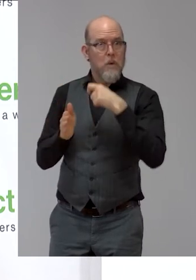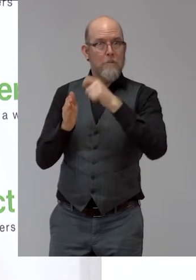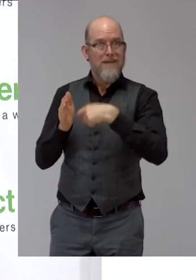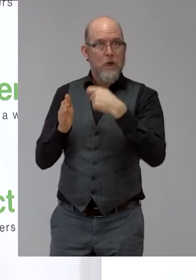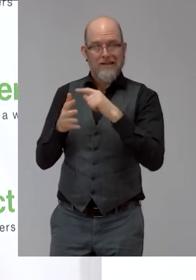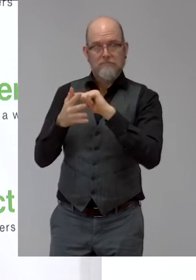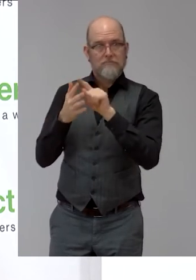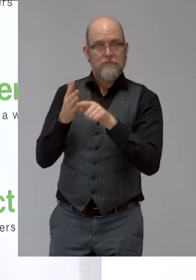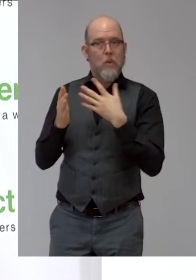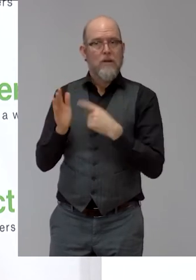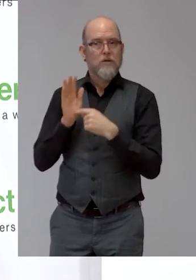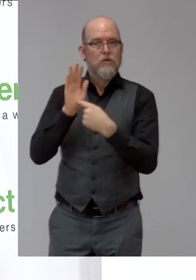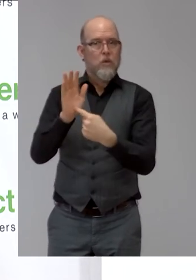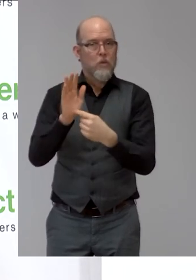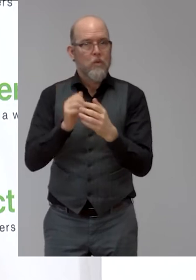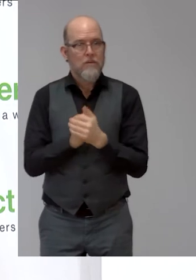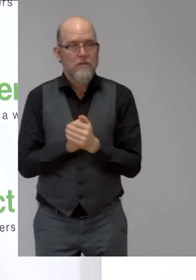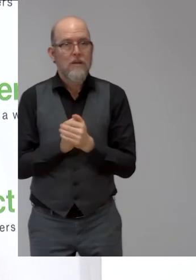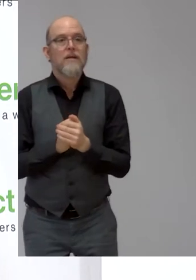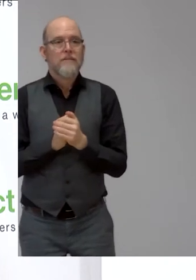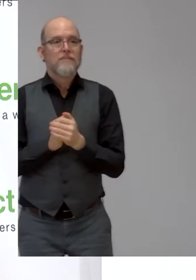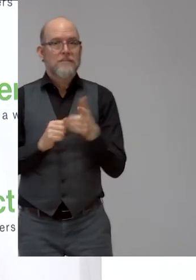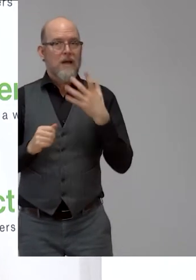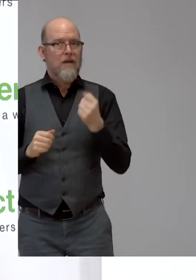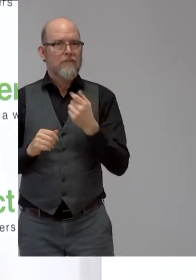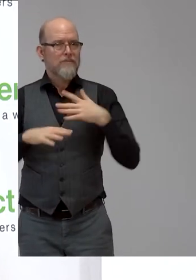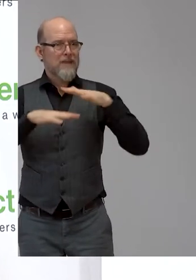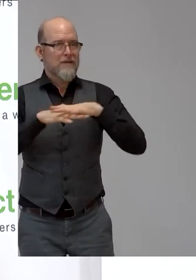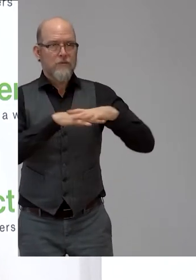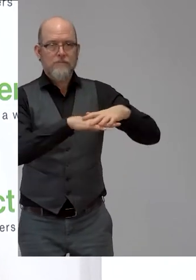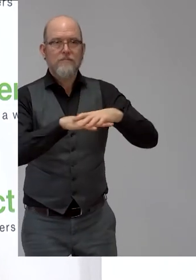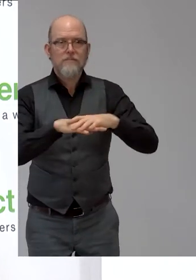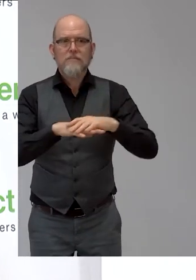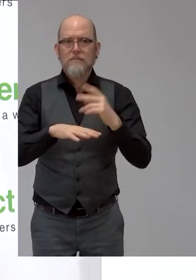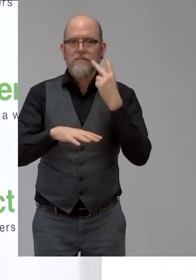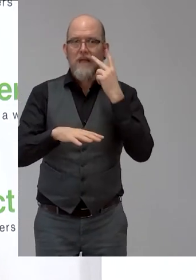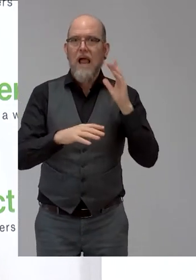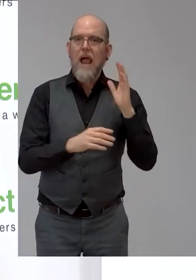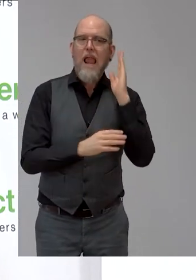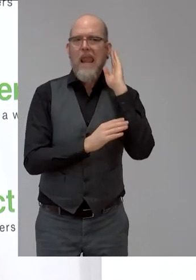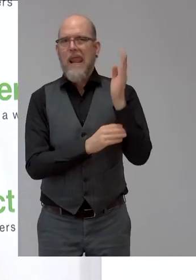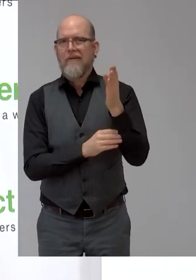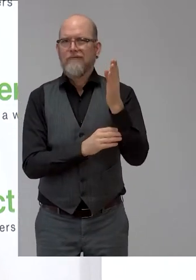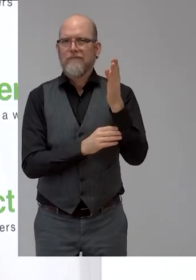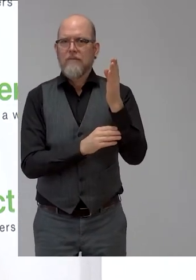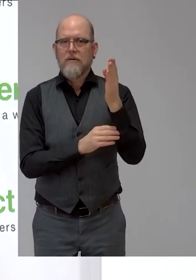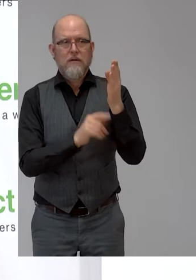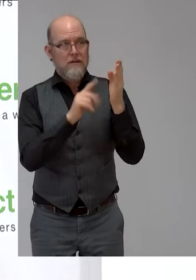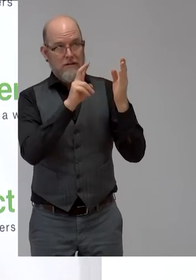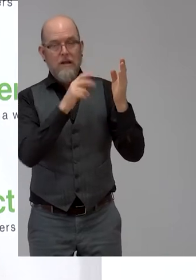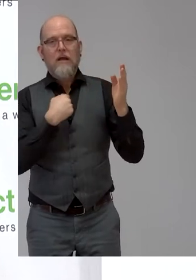We will also have live connections to innovators of these projects, and as Andreas already mentioned,